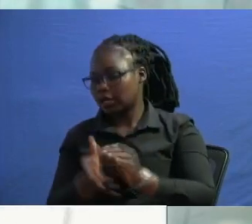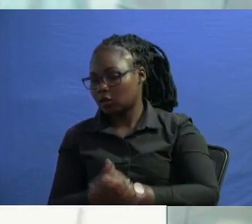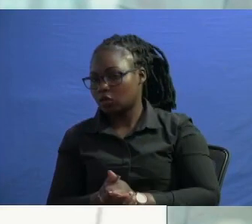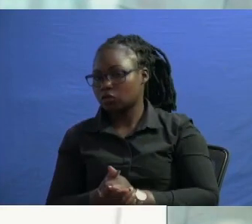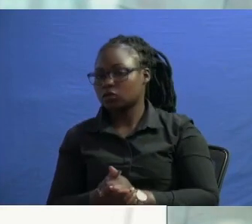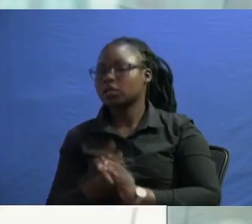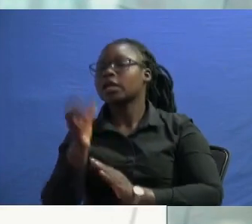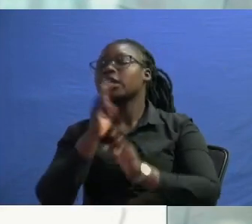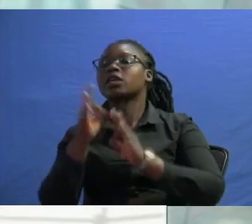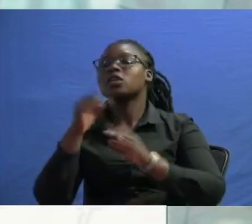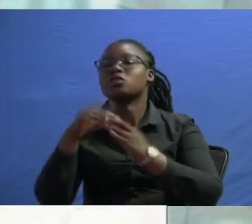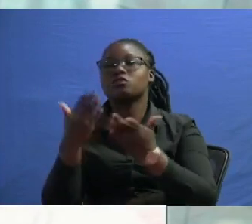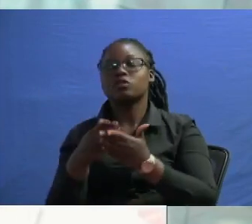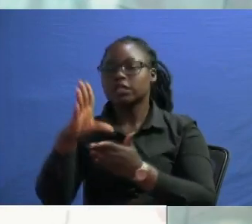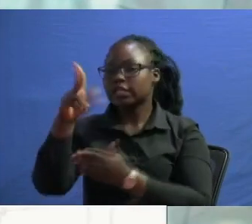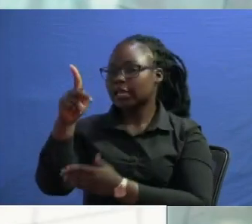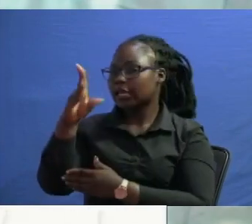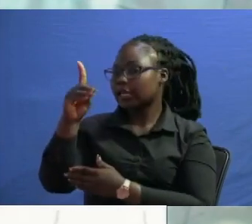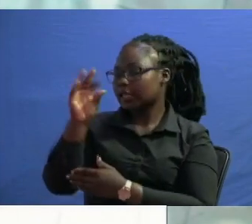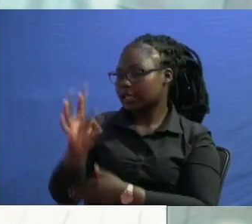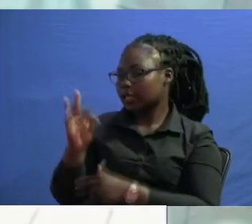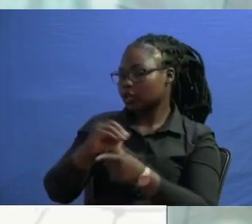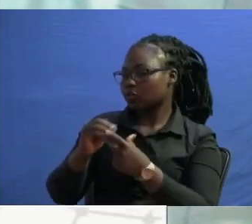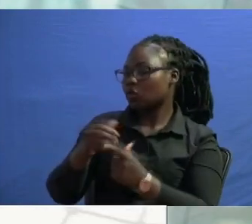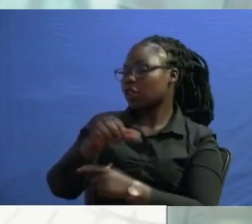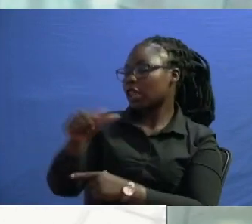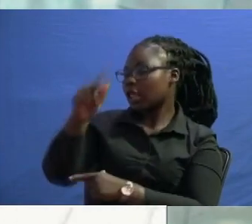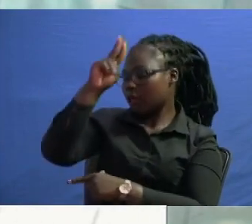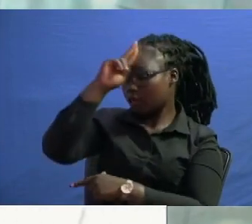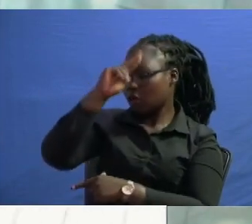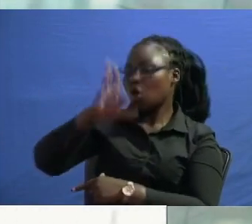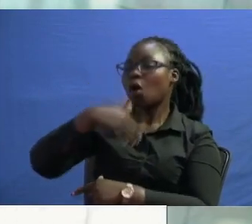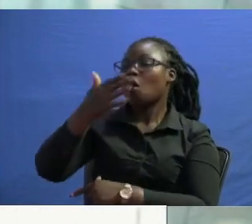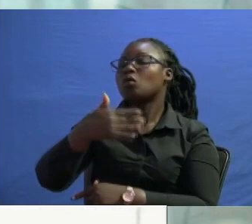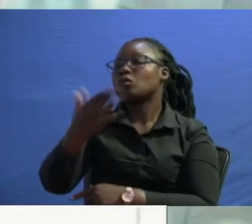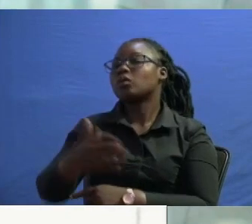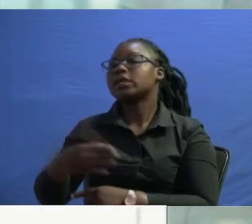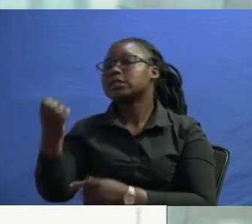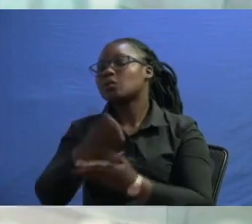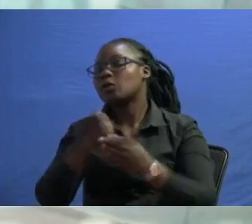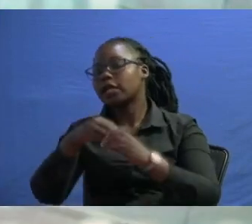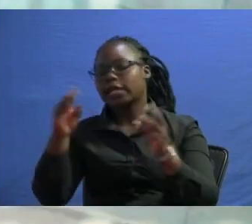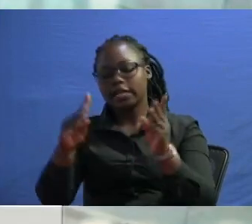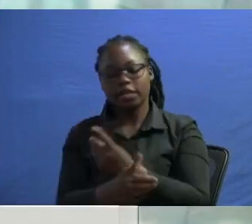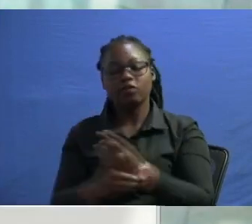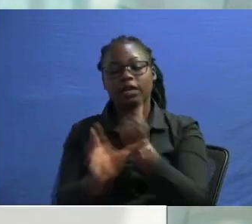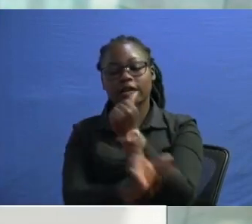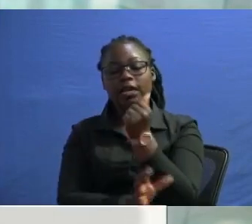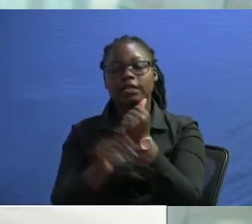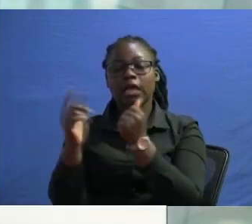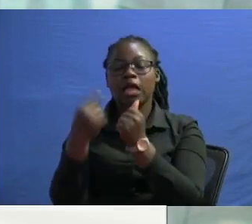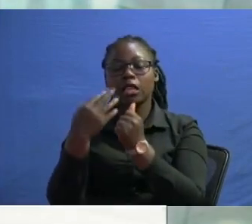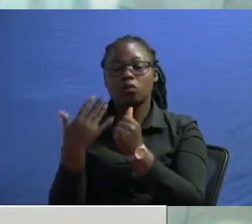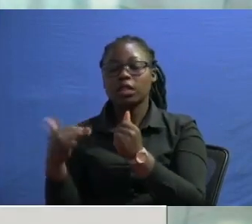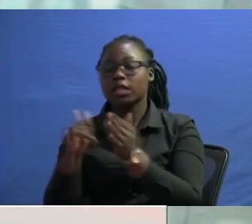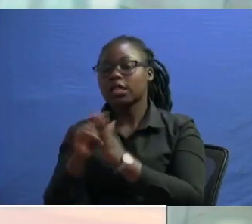whether in in form of kdf or in form of local police they've always been deployed in different countries the only thing that the